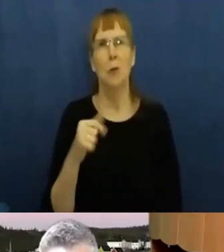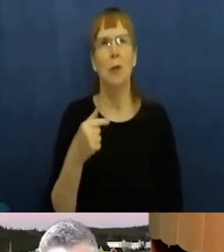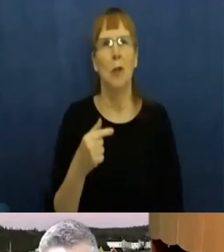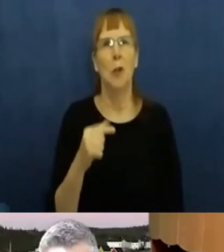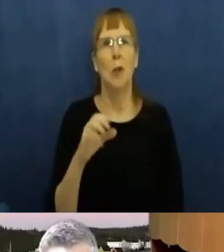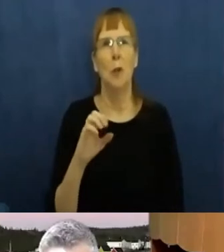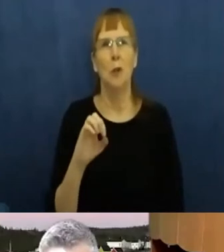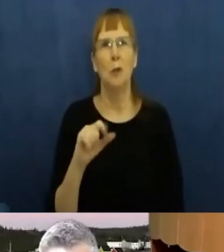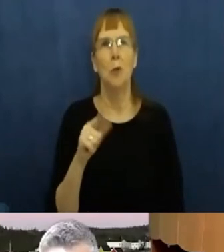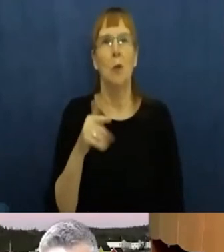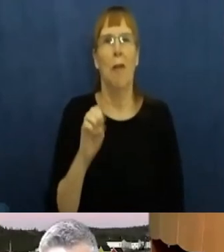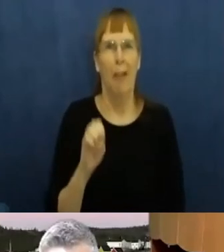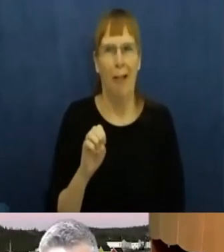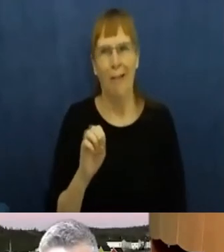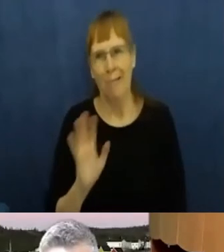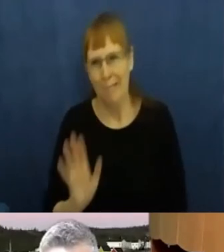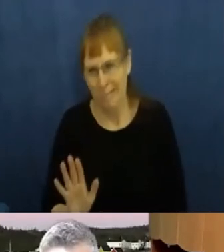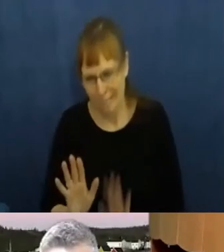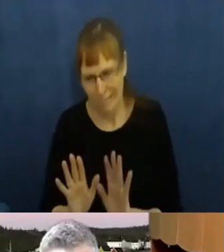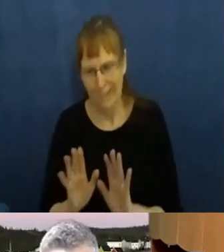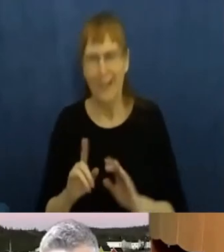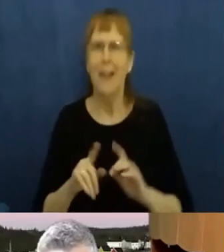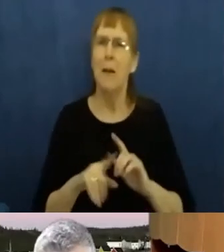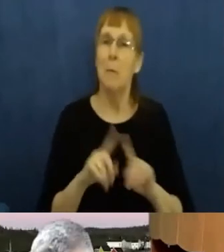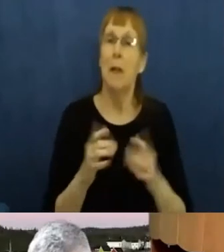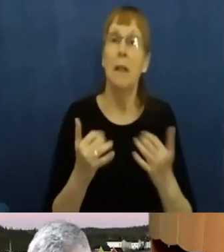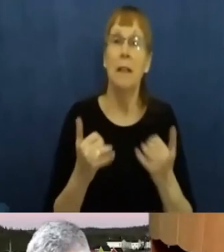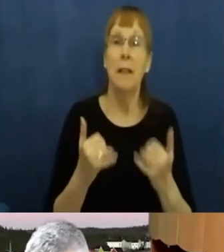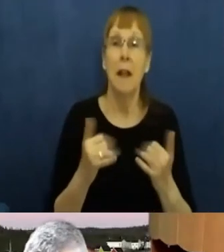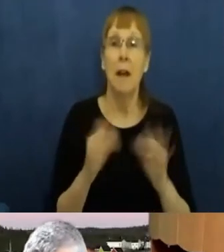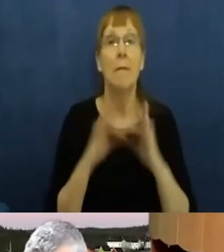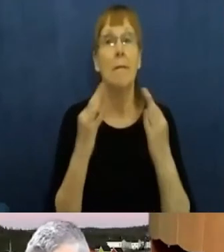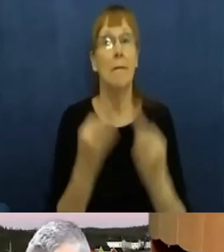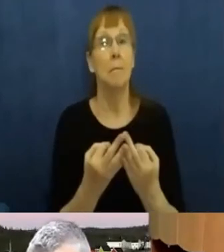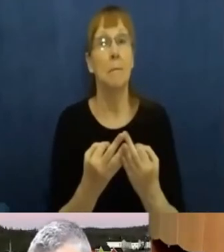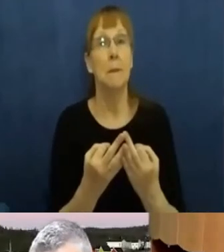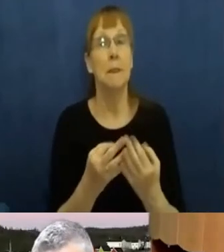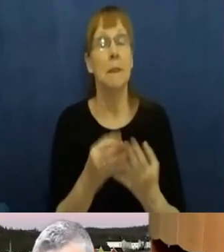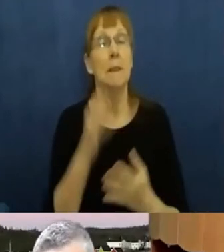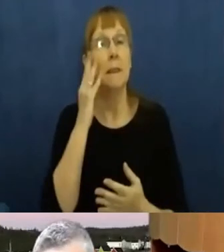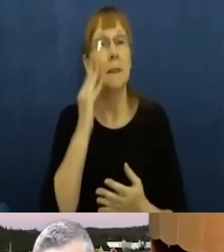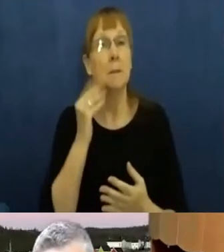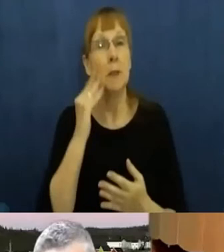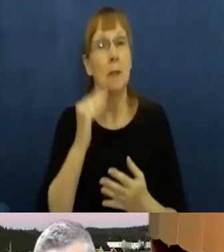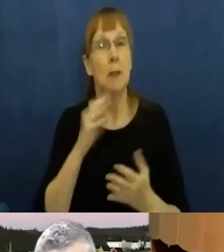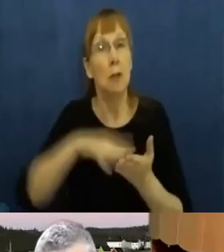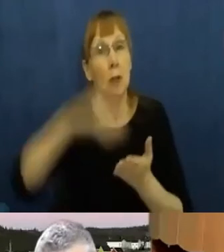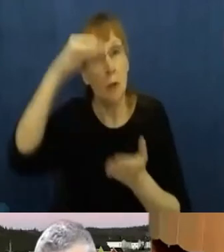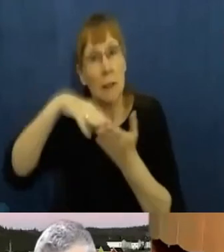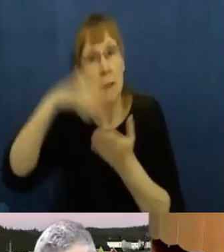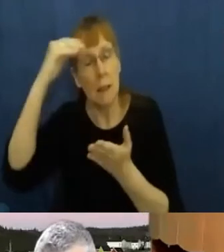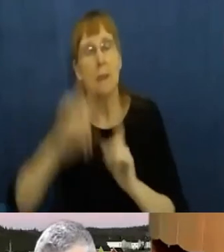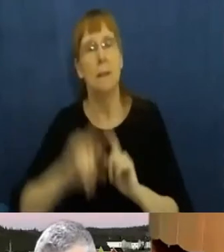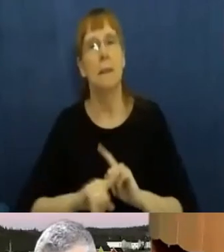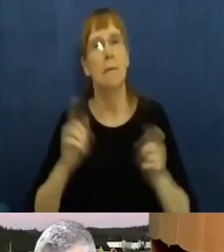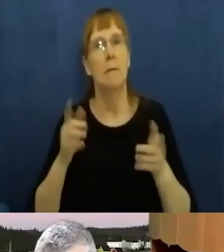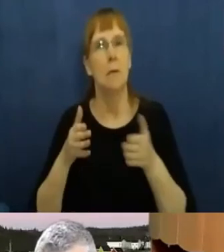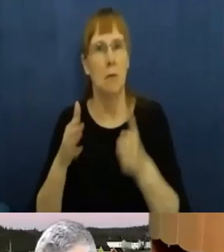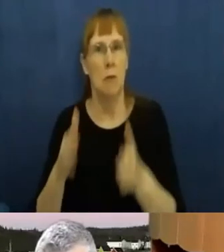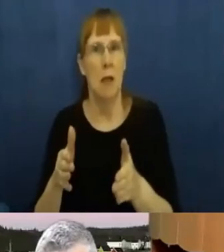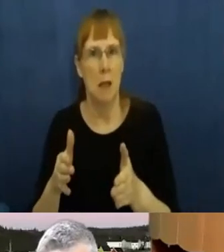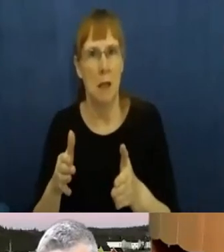families are having a different kind of learning right now. And, and many families are, are actually able to embrace,